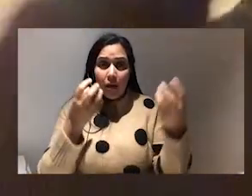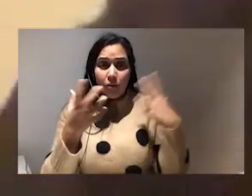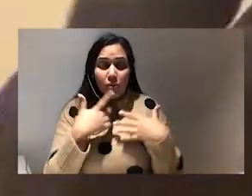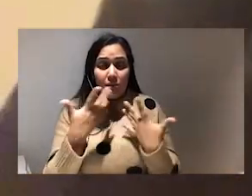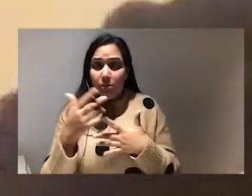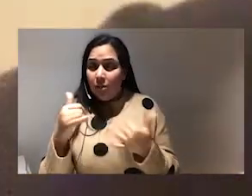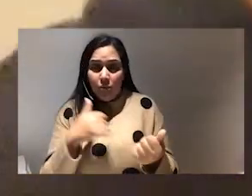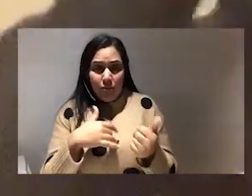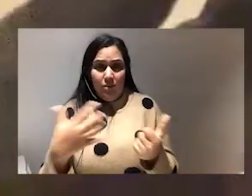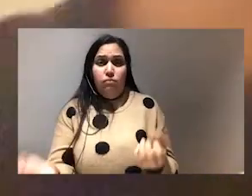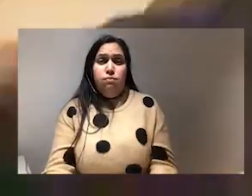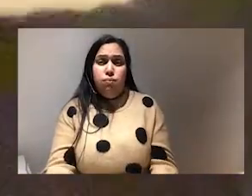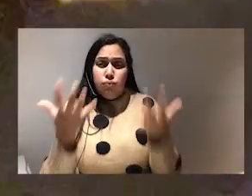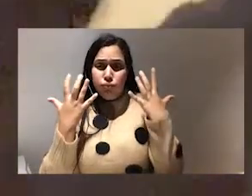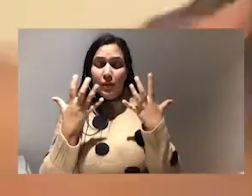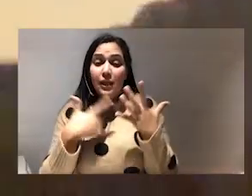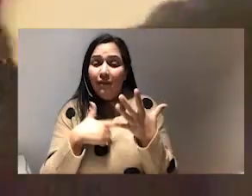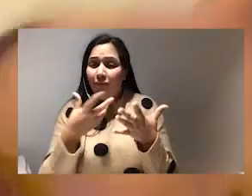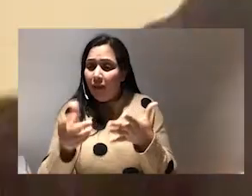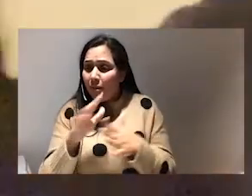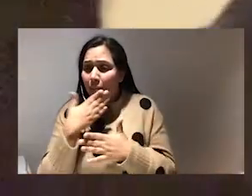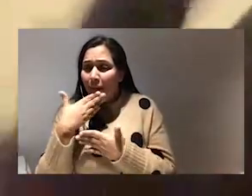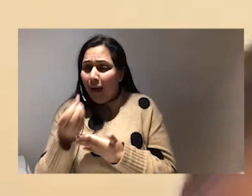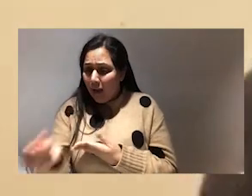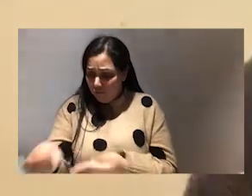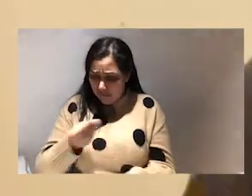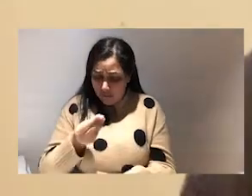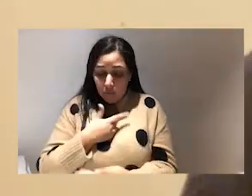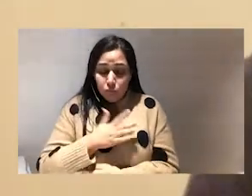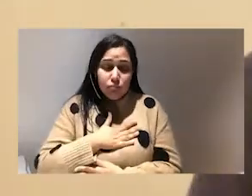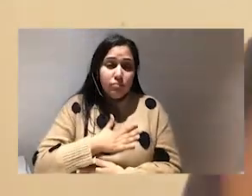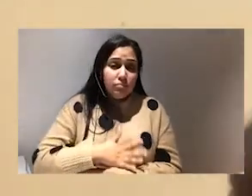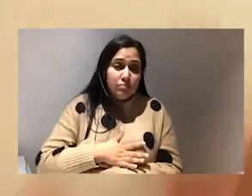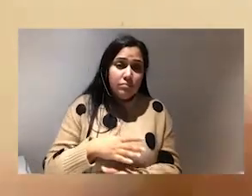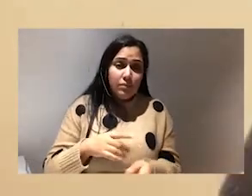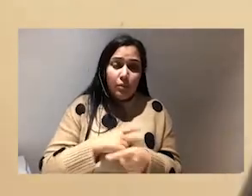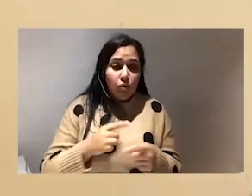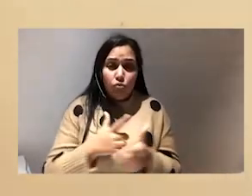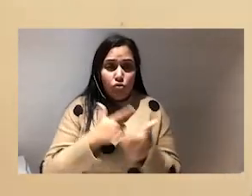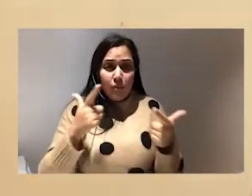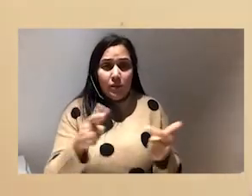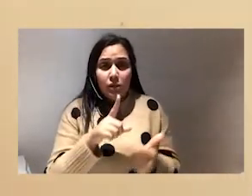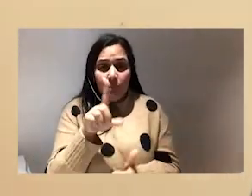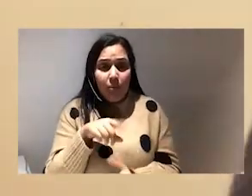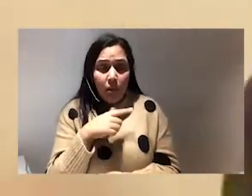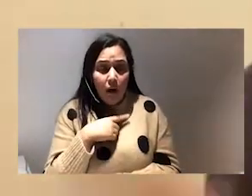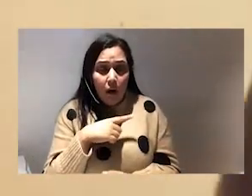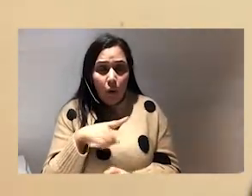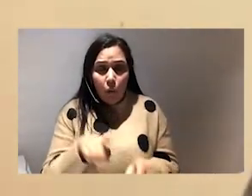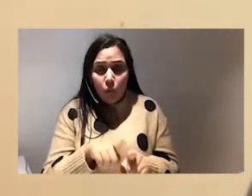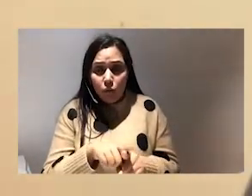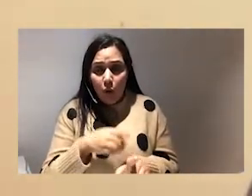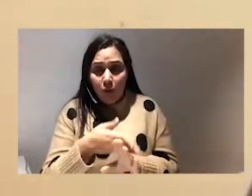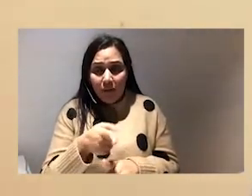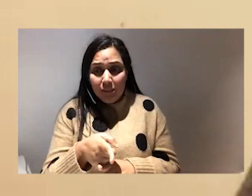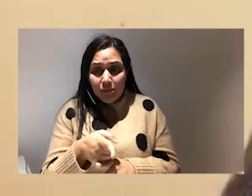meteor showers of just waves of waves and waves of um this um being spread because people are also jumping on this for their